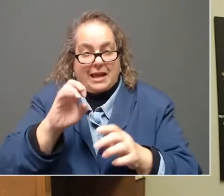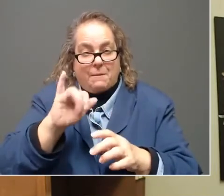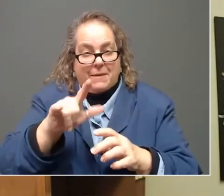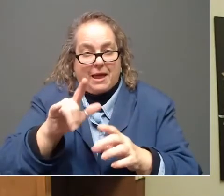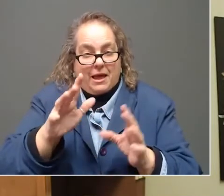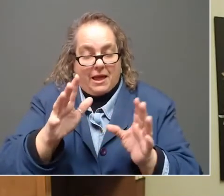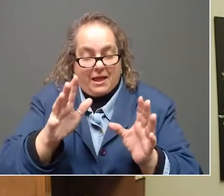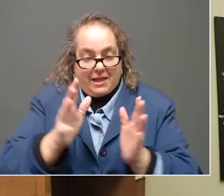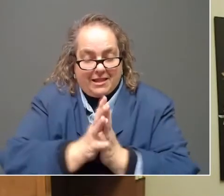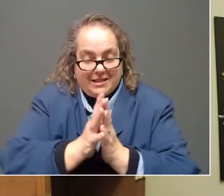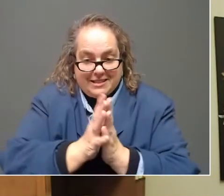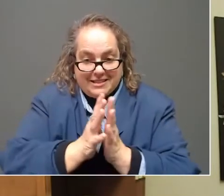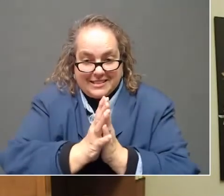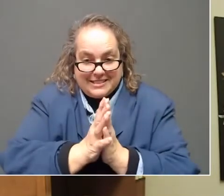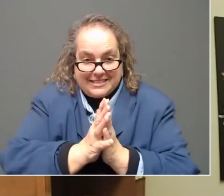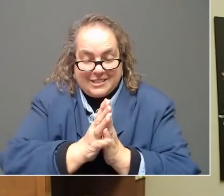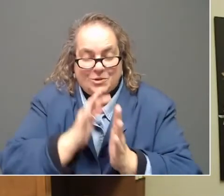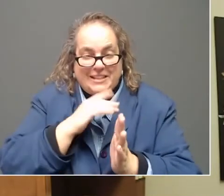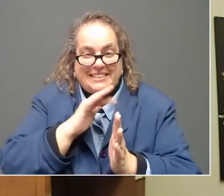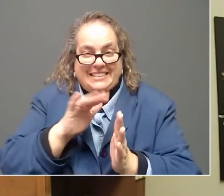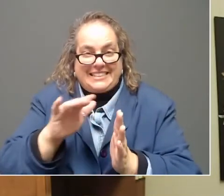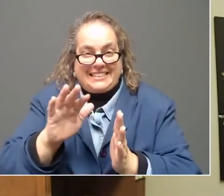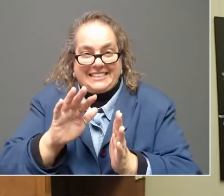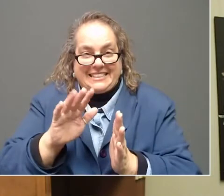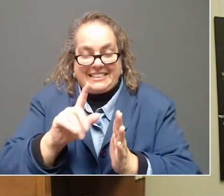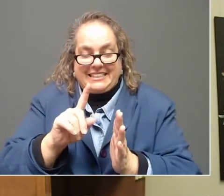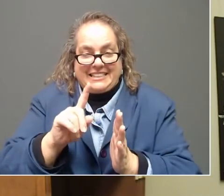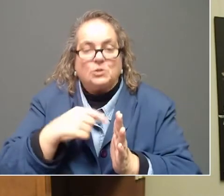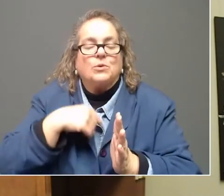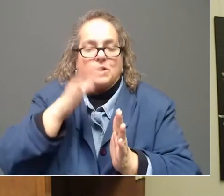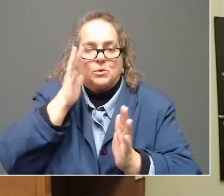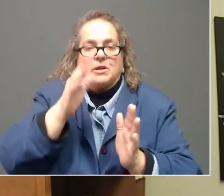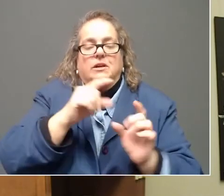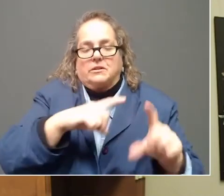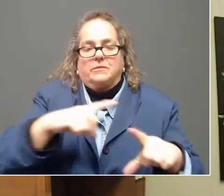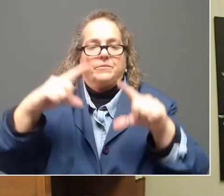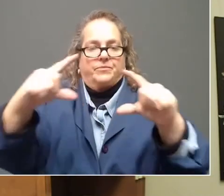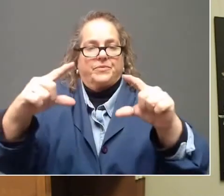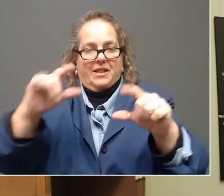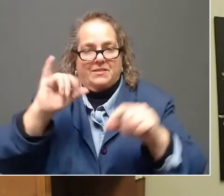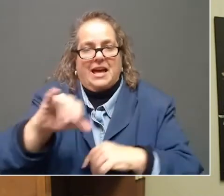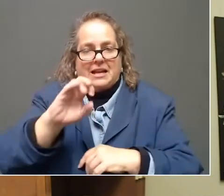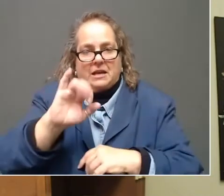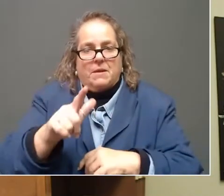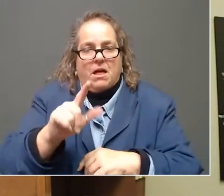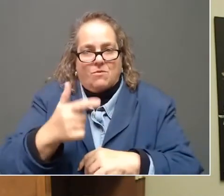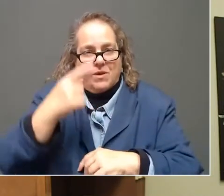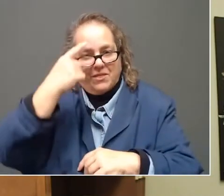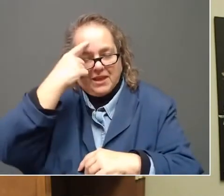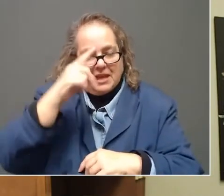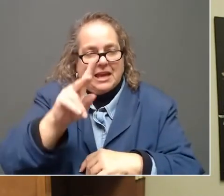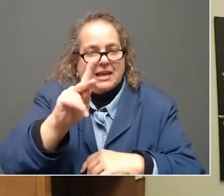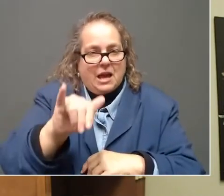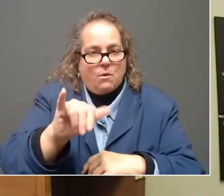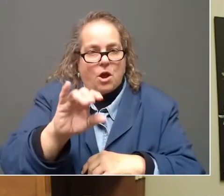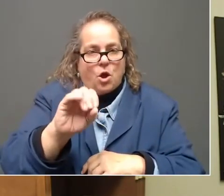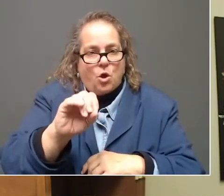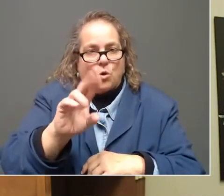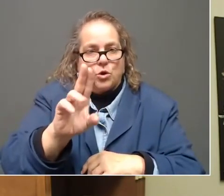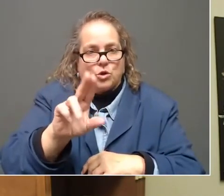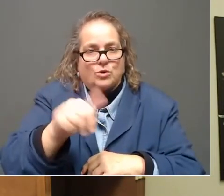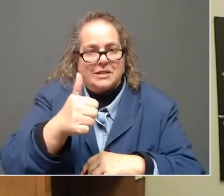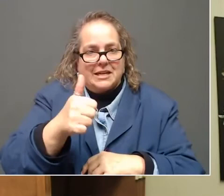say it wrong if I don't say it again. So we'll put that up in just a minute. But I believe it is KYOU1099